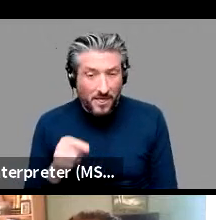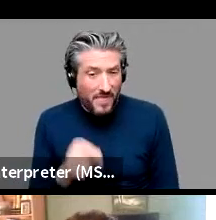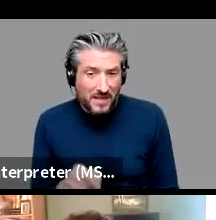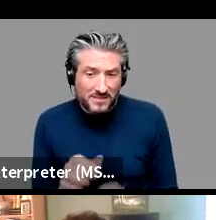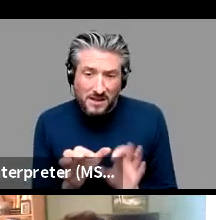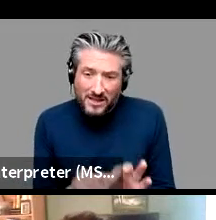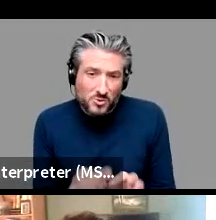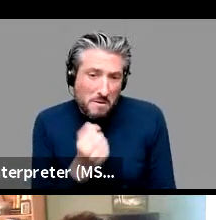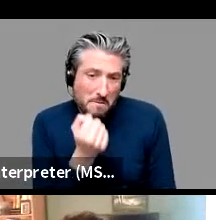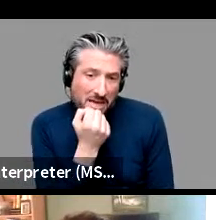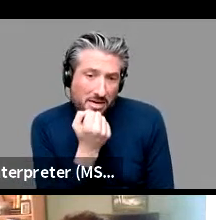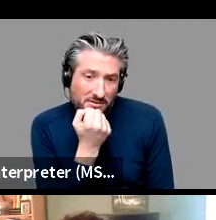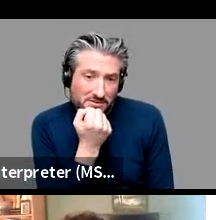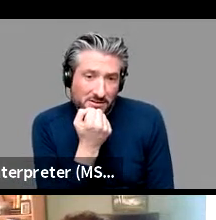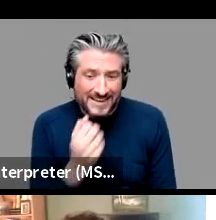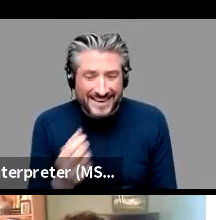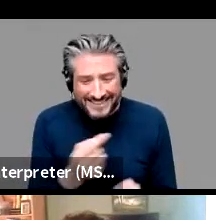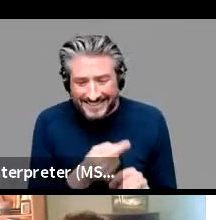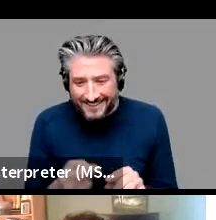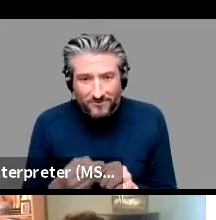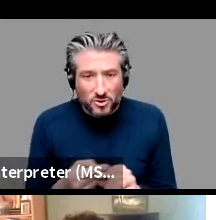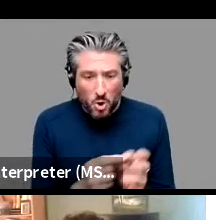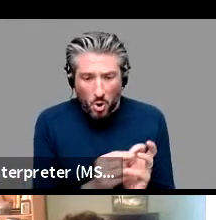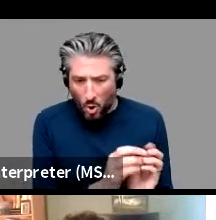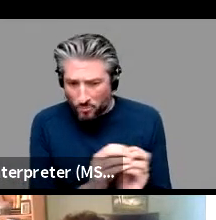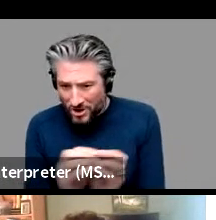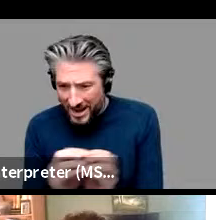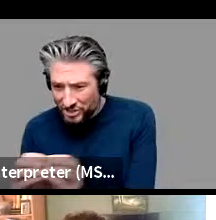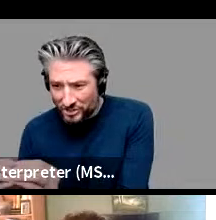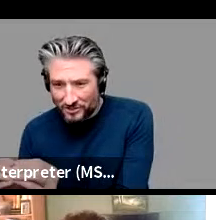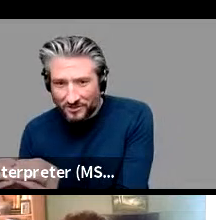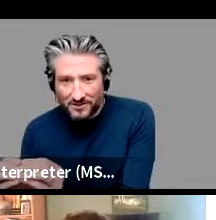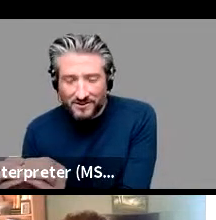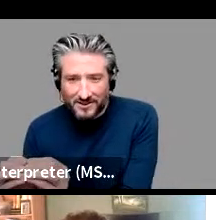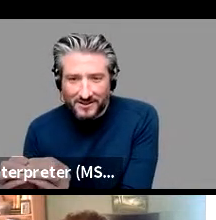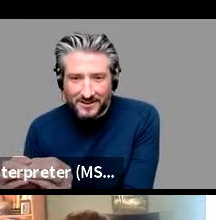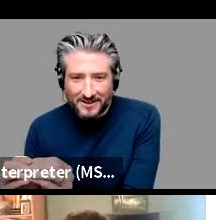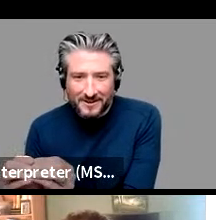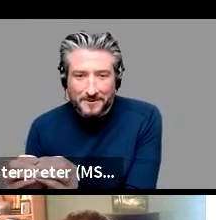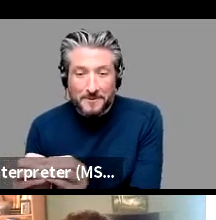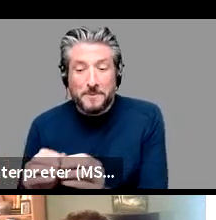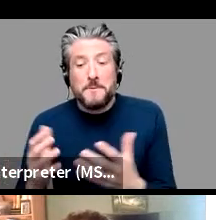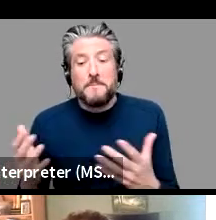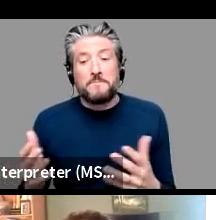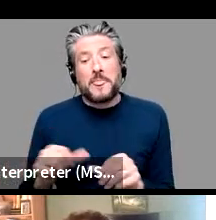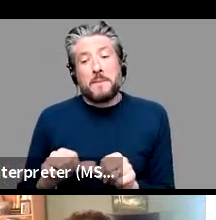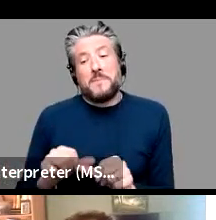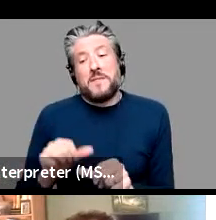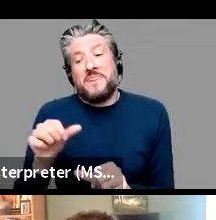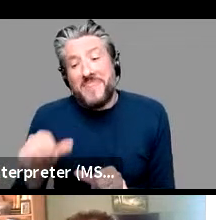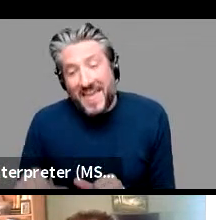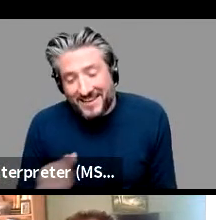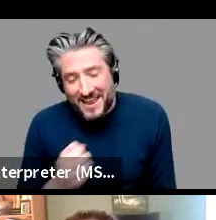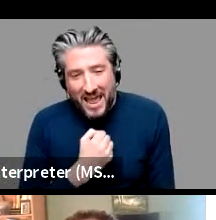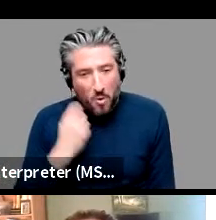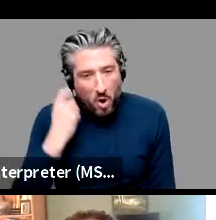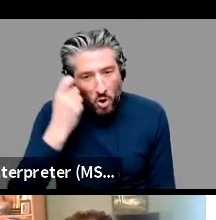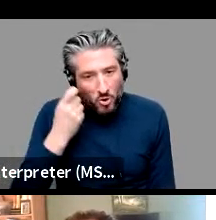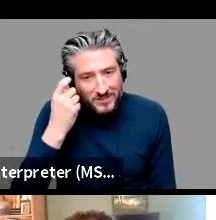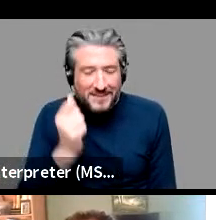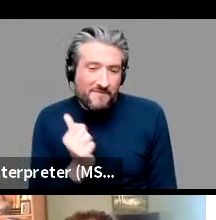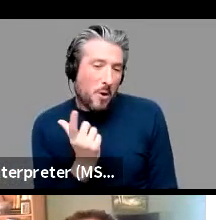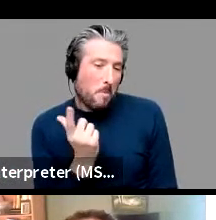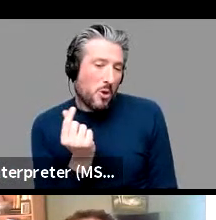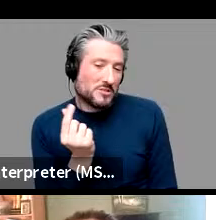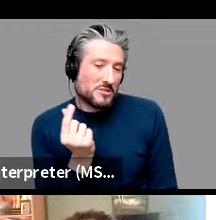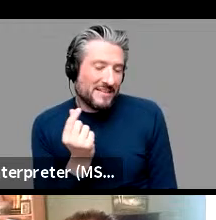you carry out on the information that you have learned but then we move away from our cognitive plausibility requirement i mean